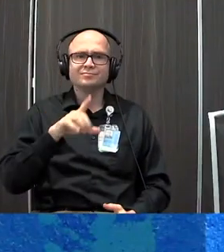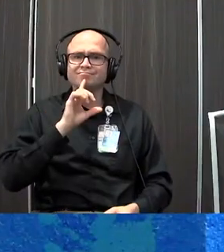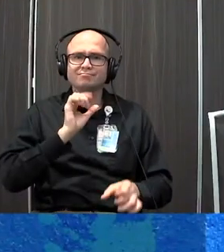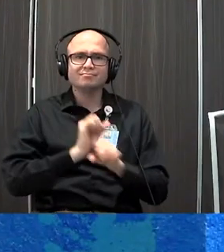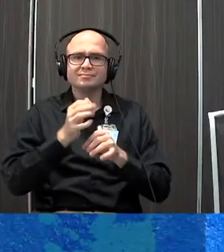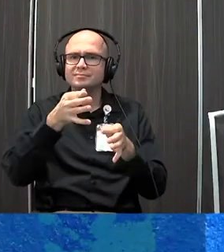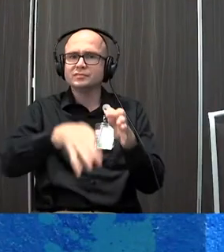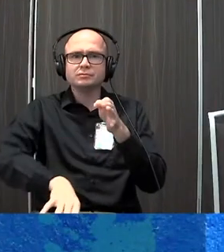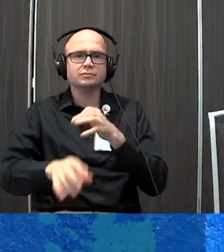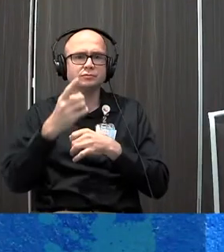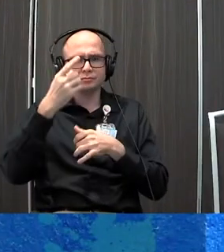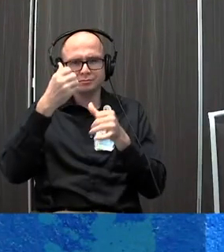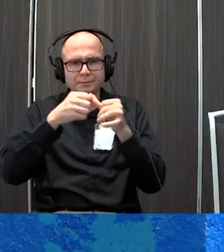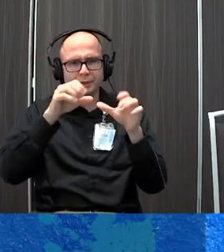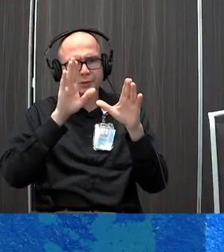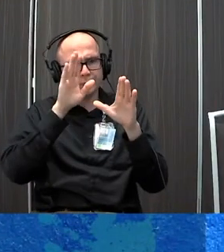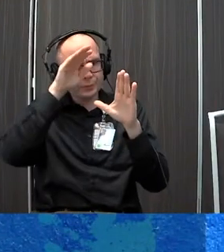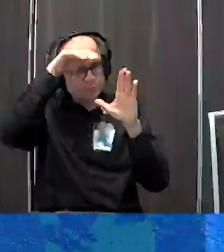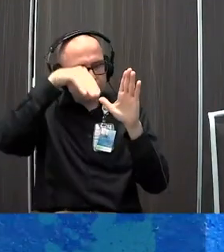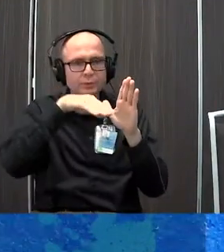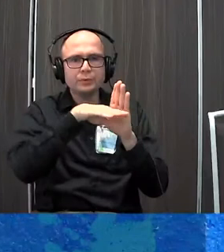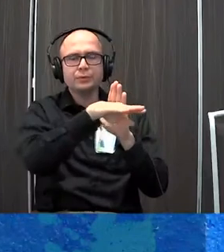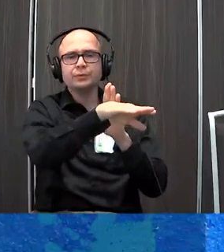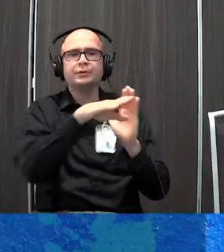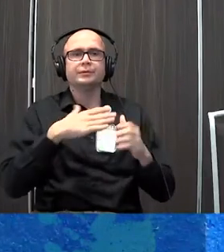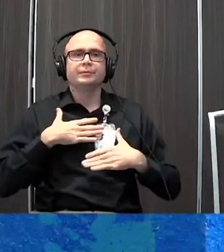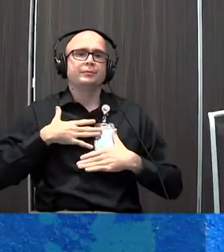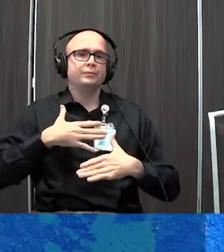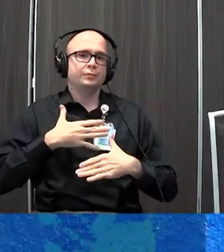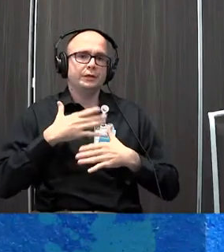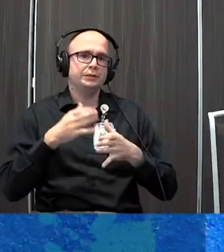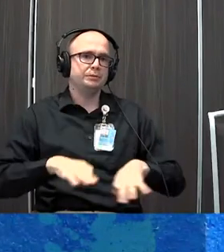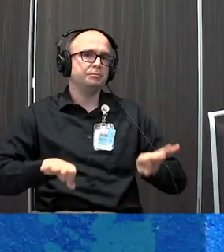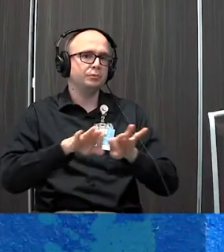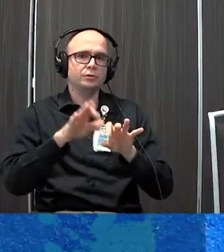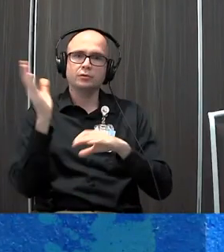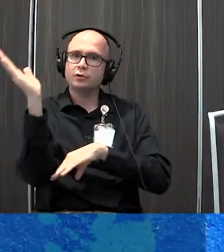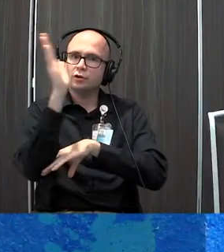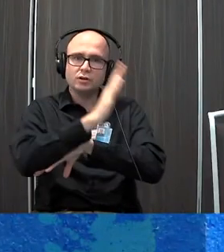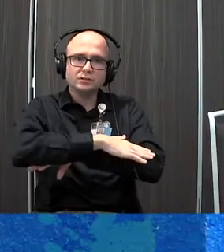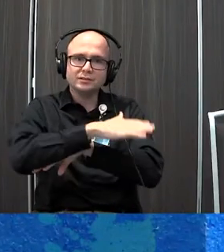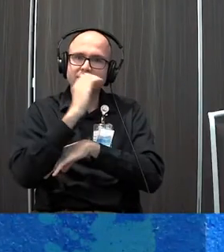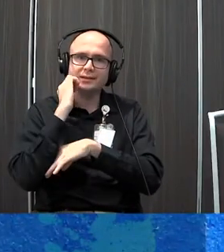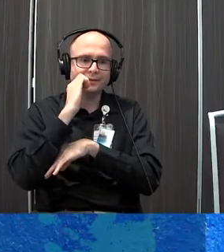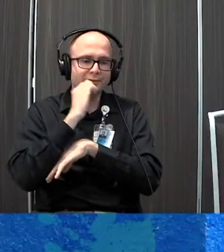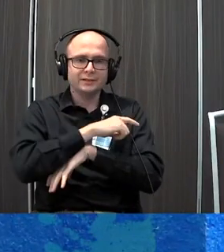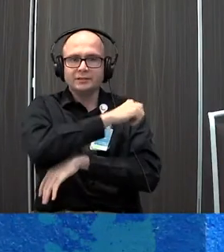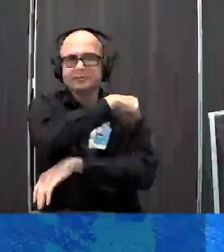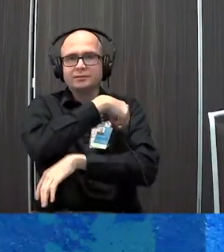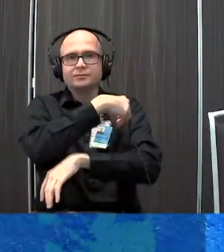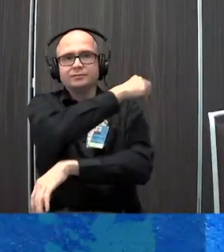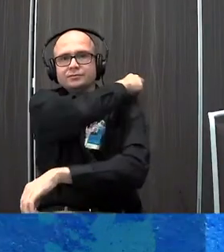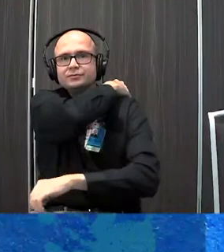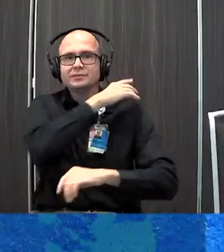talk about returning to baseline, your breath is the number one thing that you have. And you have it all day long, every day. You can't sleep.